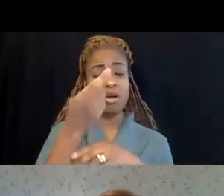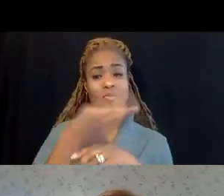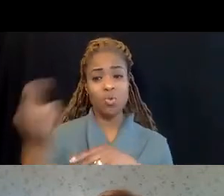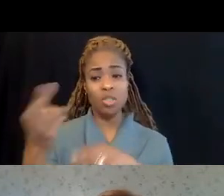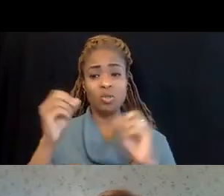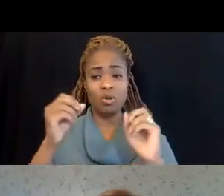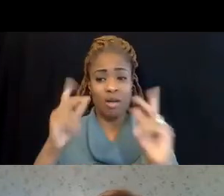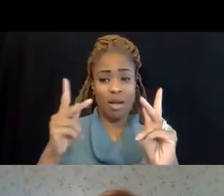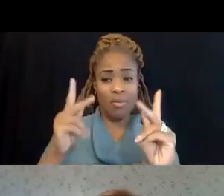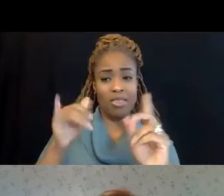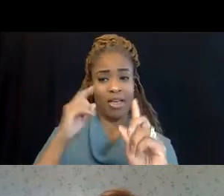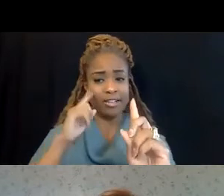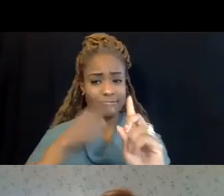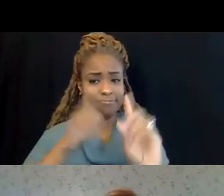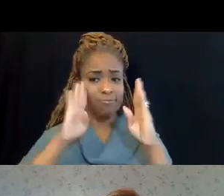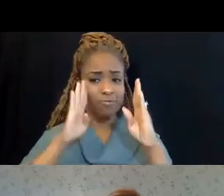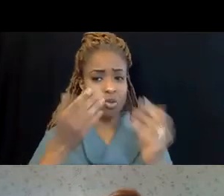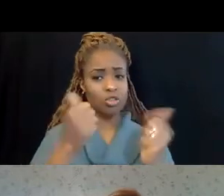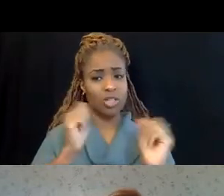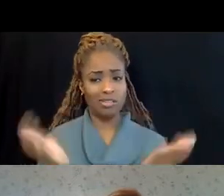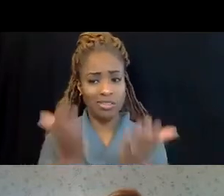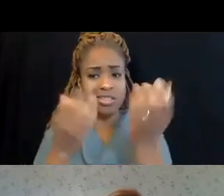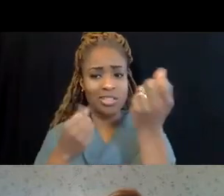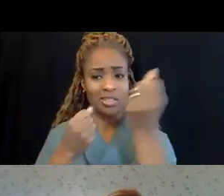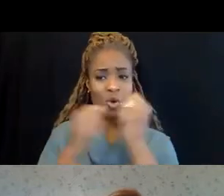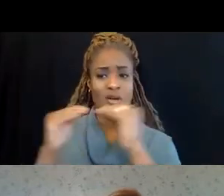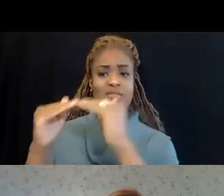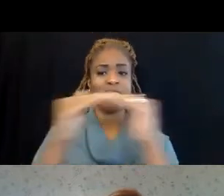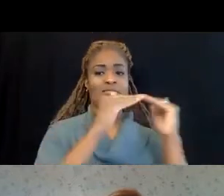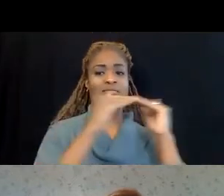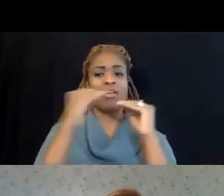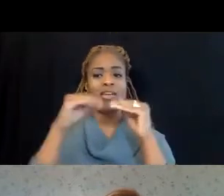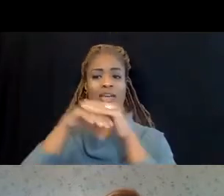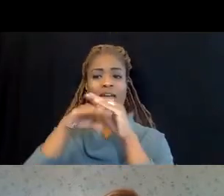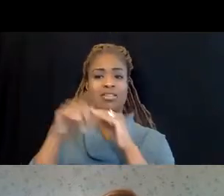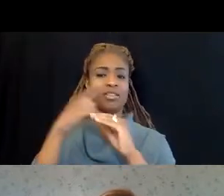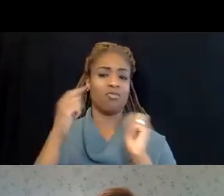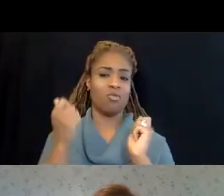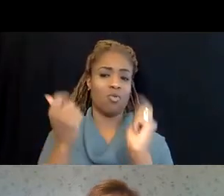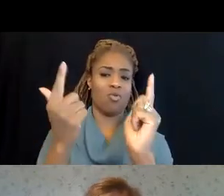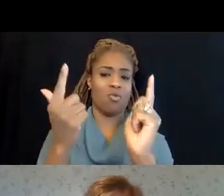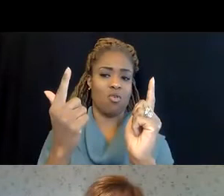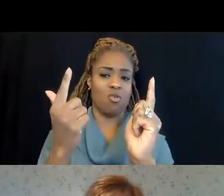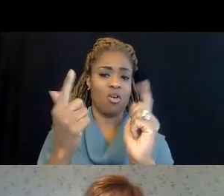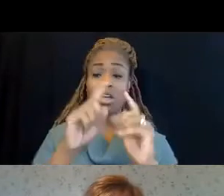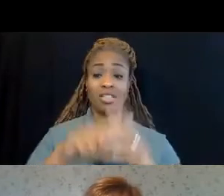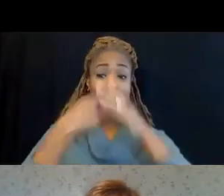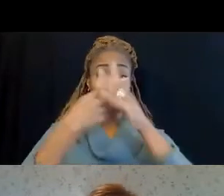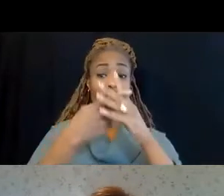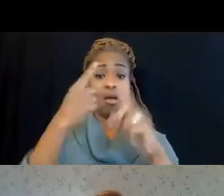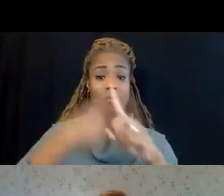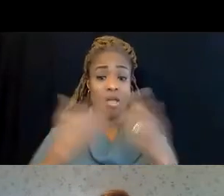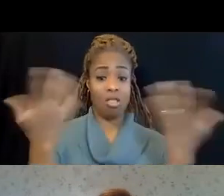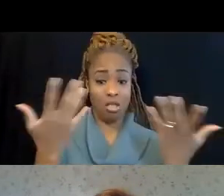that aim to promote and support equity and access for all. We've kicked off the month by